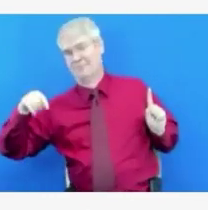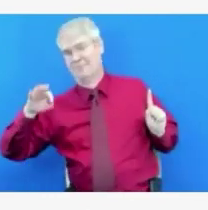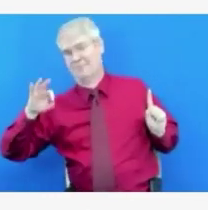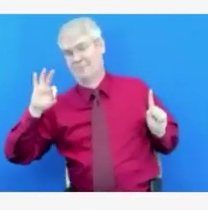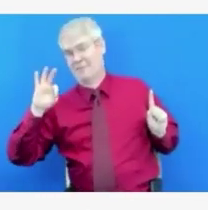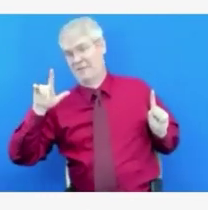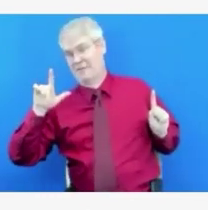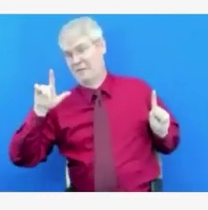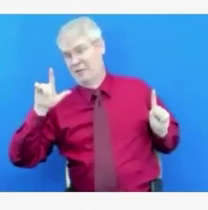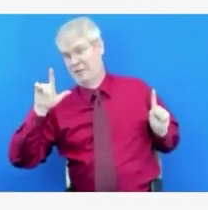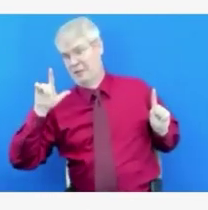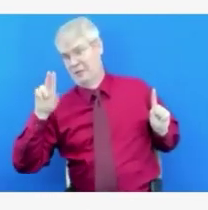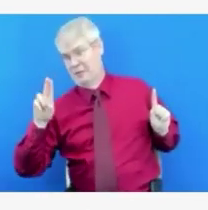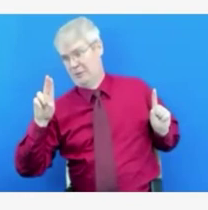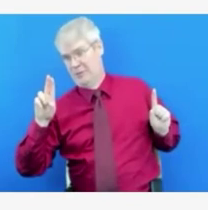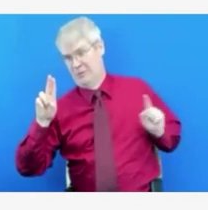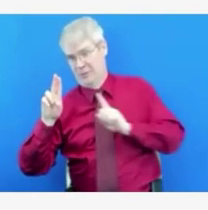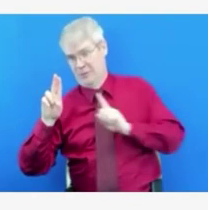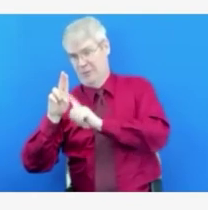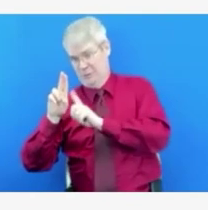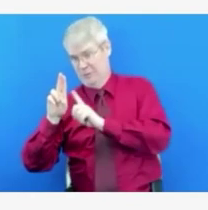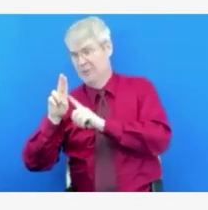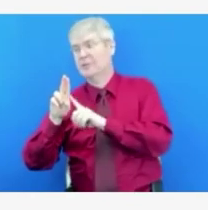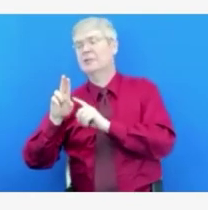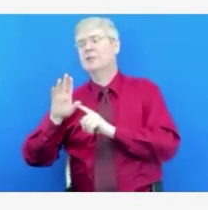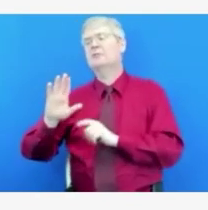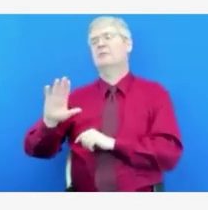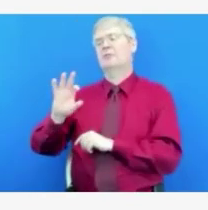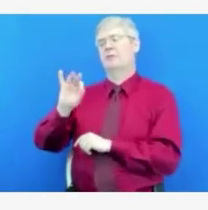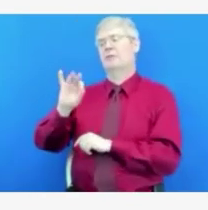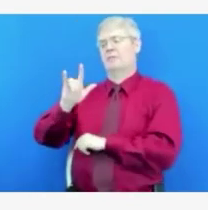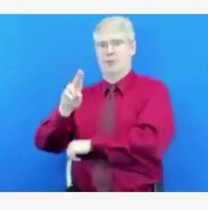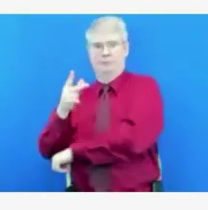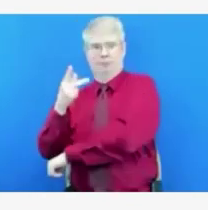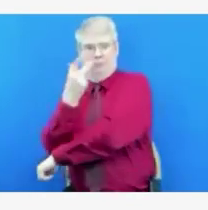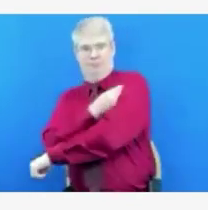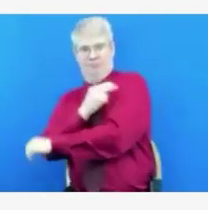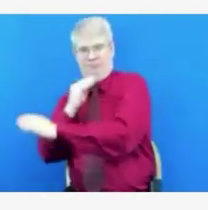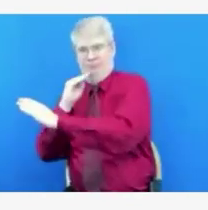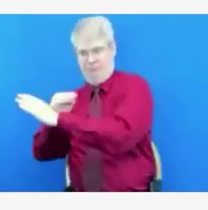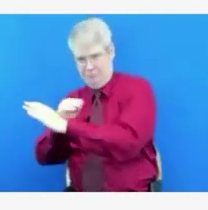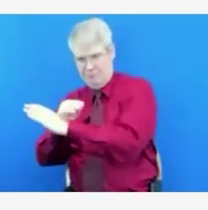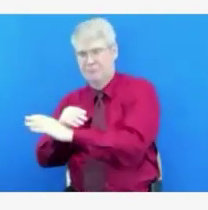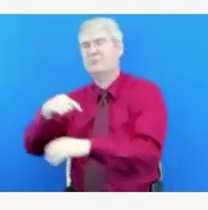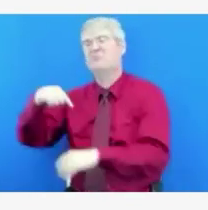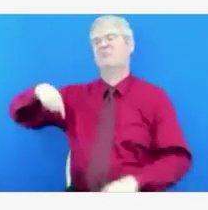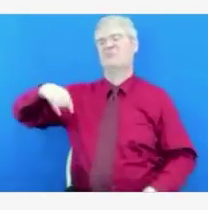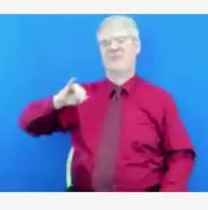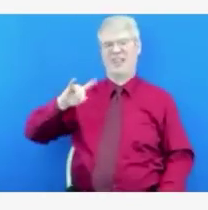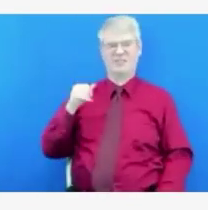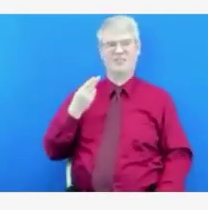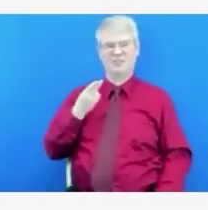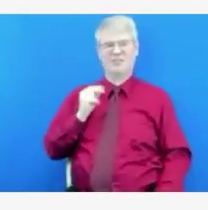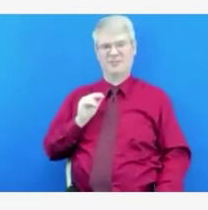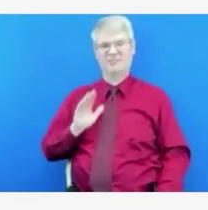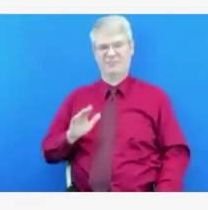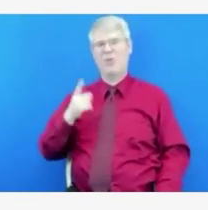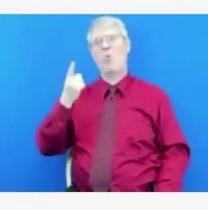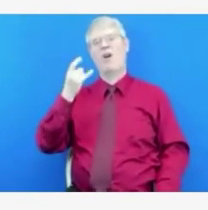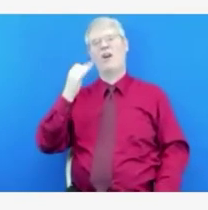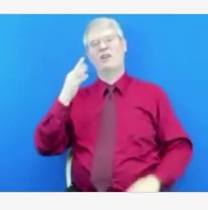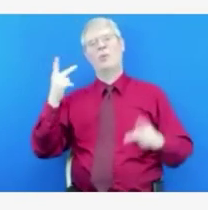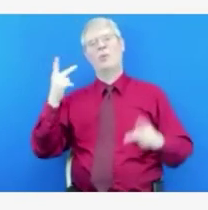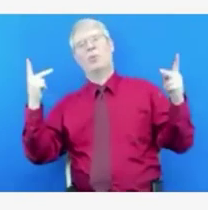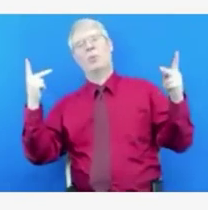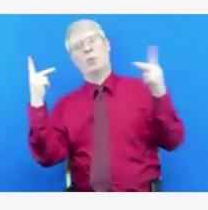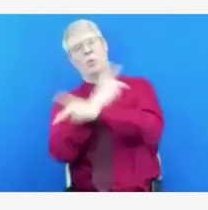country as far as our influenza vaccination rates overall. You can go on CDC's flu view website and you